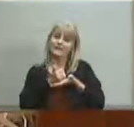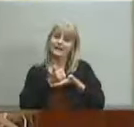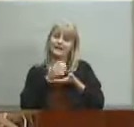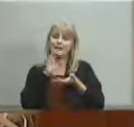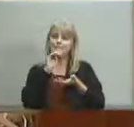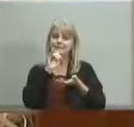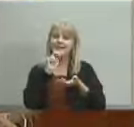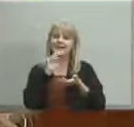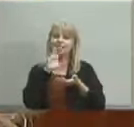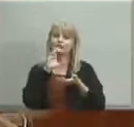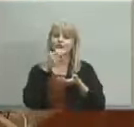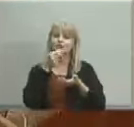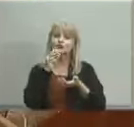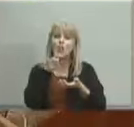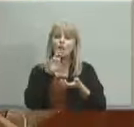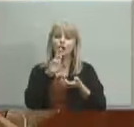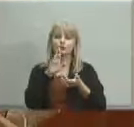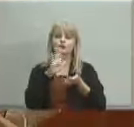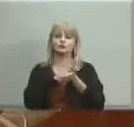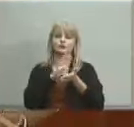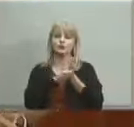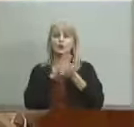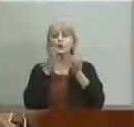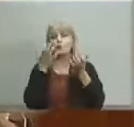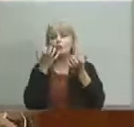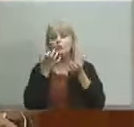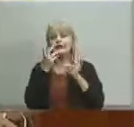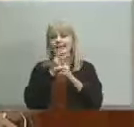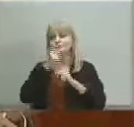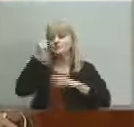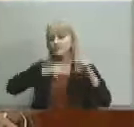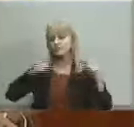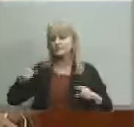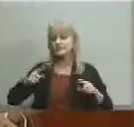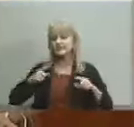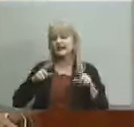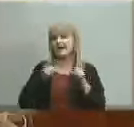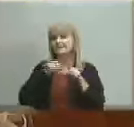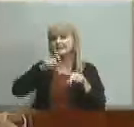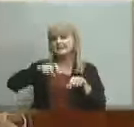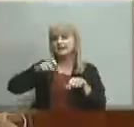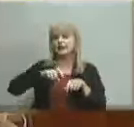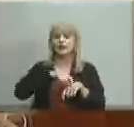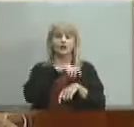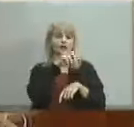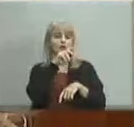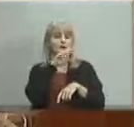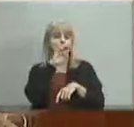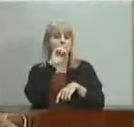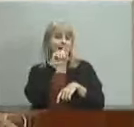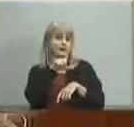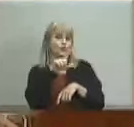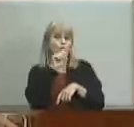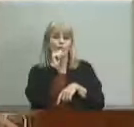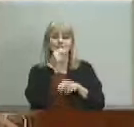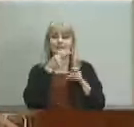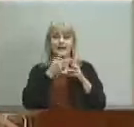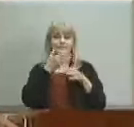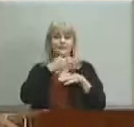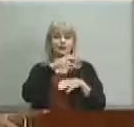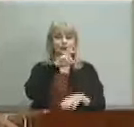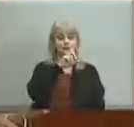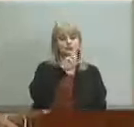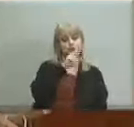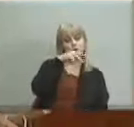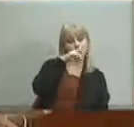and we want to keep the diversity that that's necessary so for example DuPont manual was not named after a DuPont corporation it's